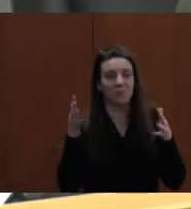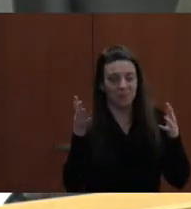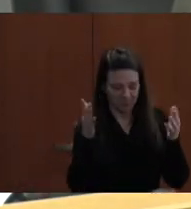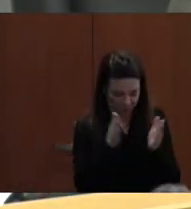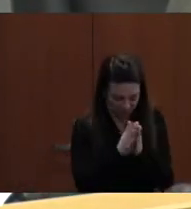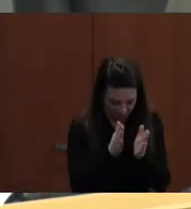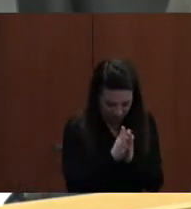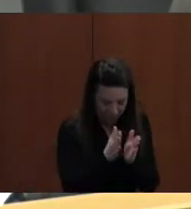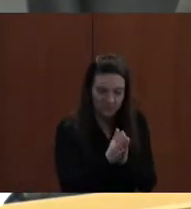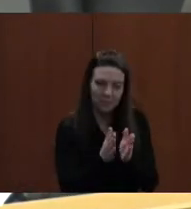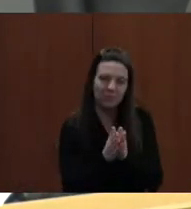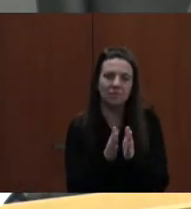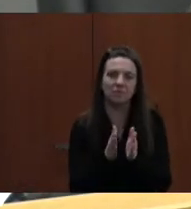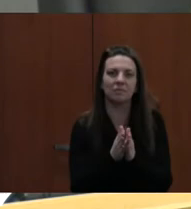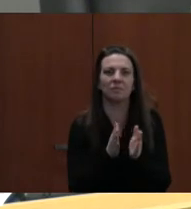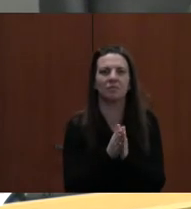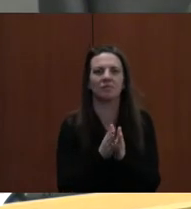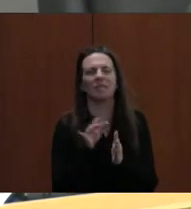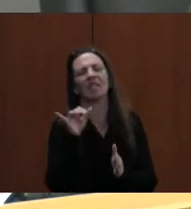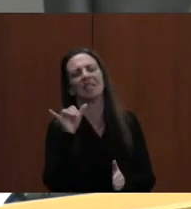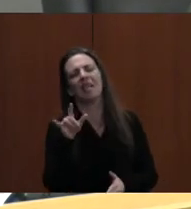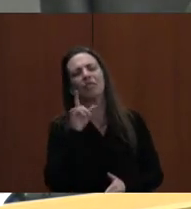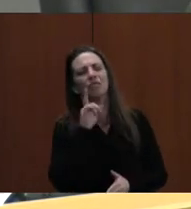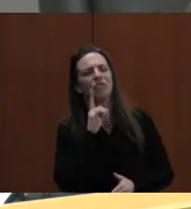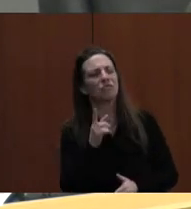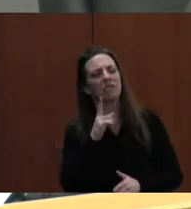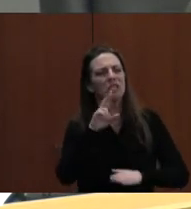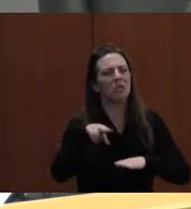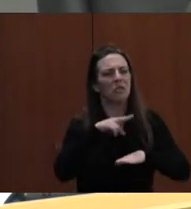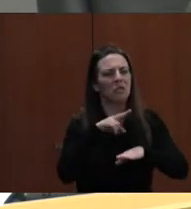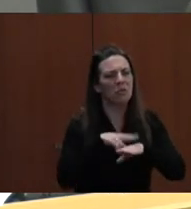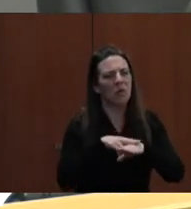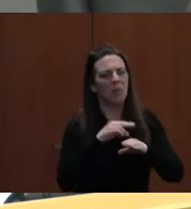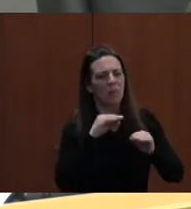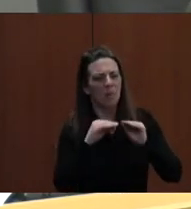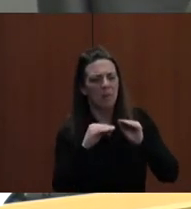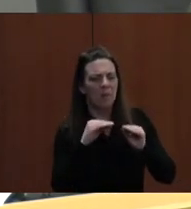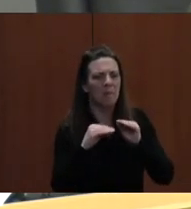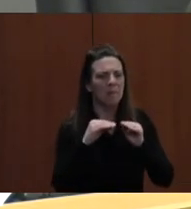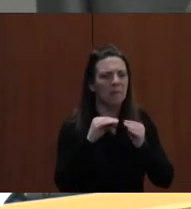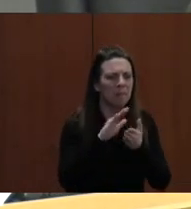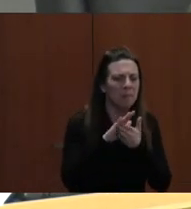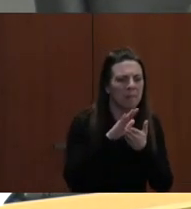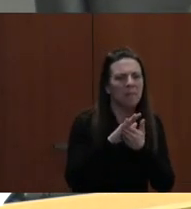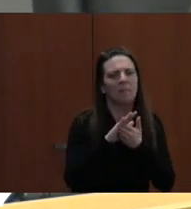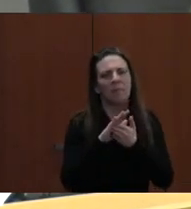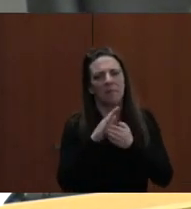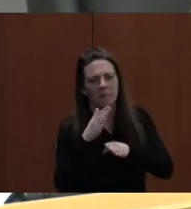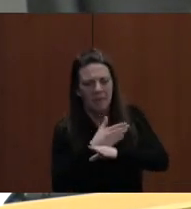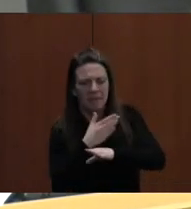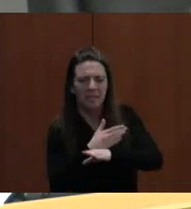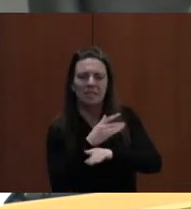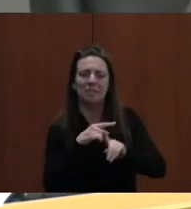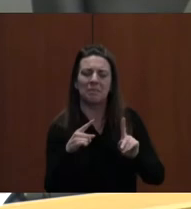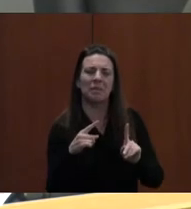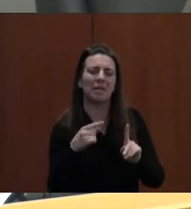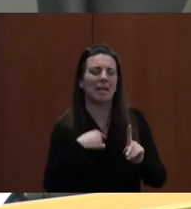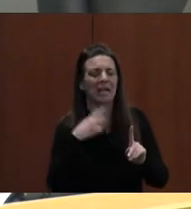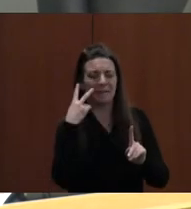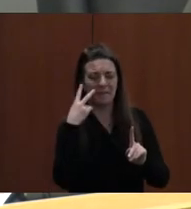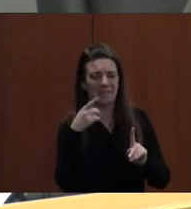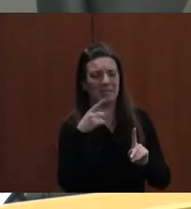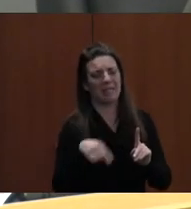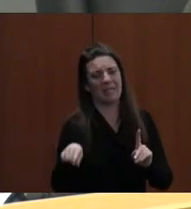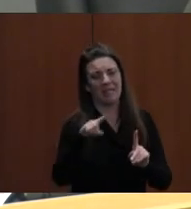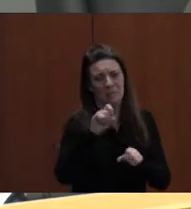I mentioned some of the routine maintenance, but these people are often called in a crisis. I've seen them down in a ditch in a freezing cold repairing water